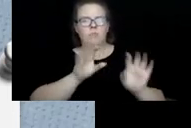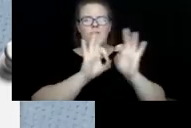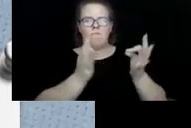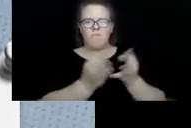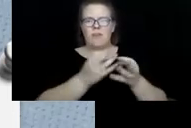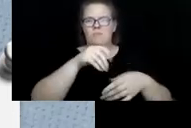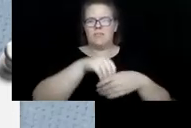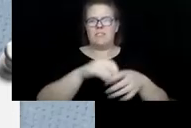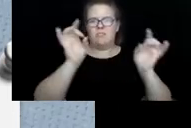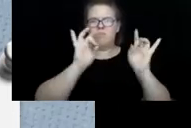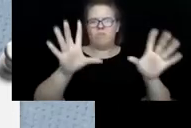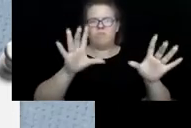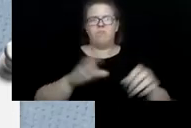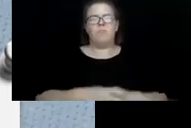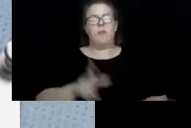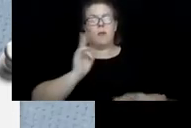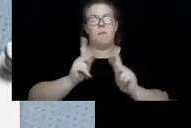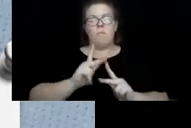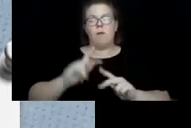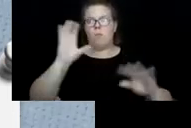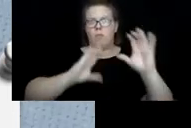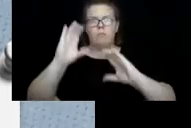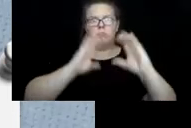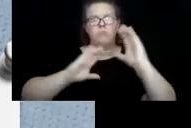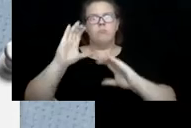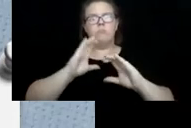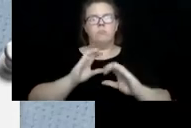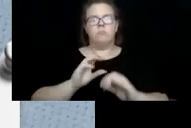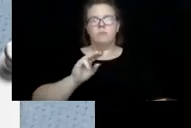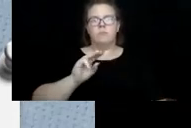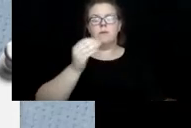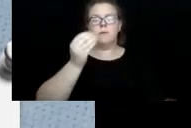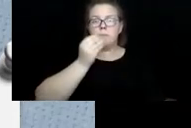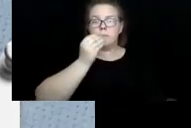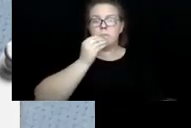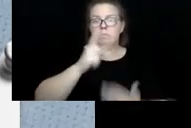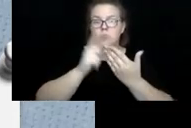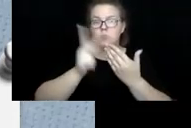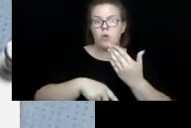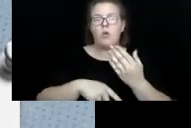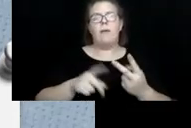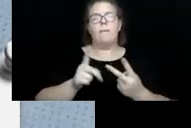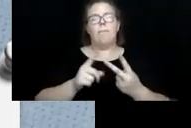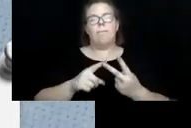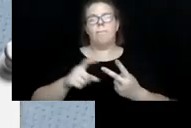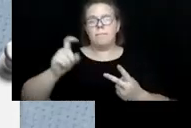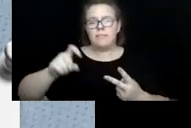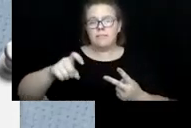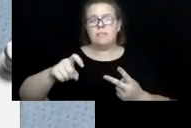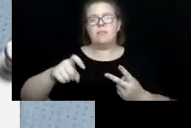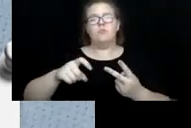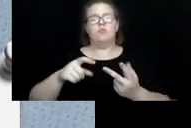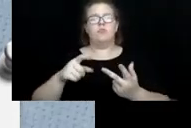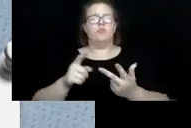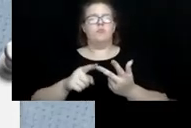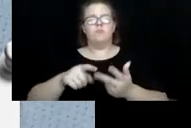looking for, as I just said, the meals programs. They're looking for essentials for hand sanitizer, for